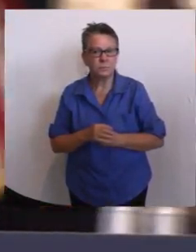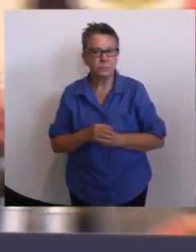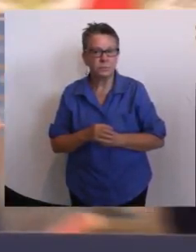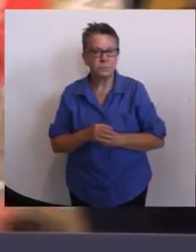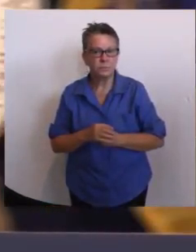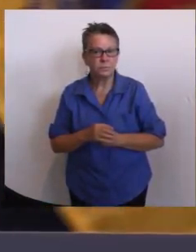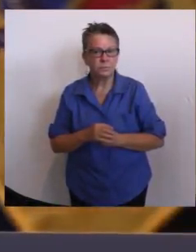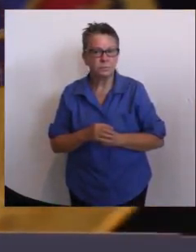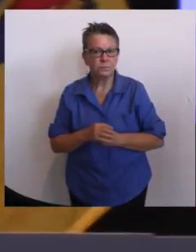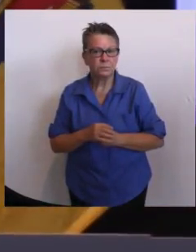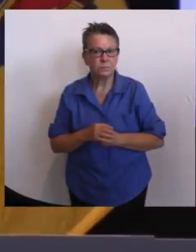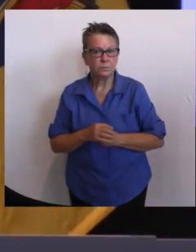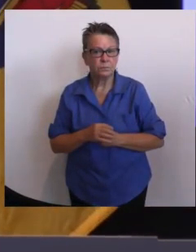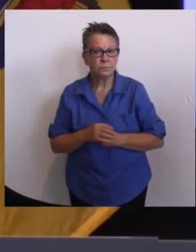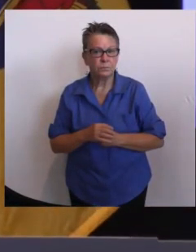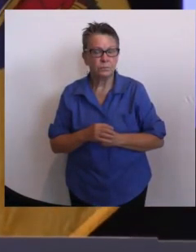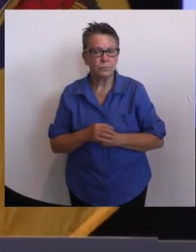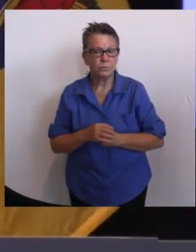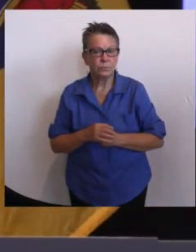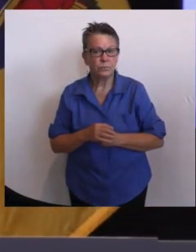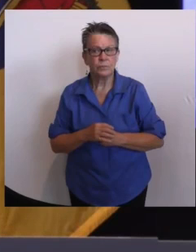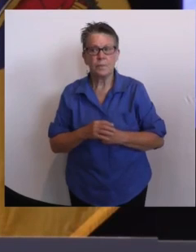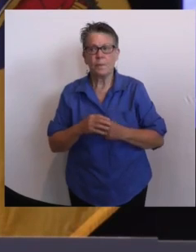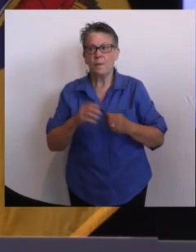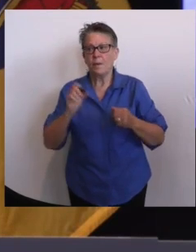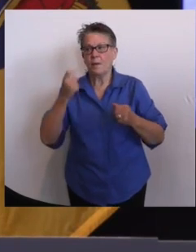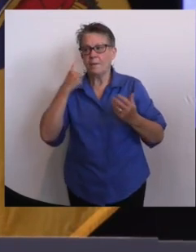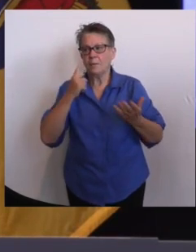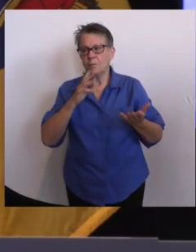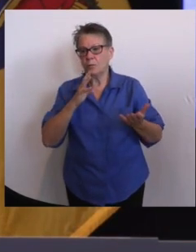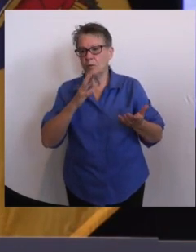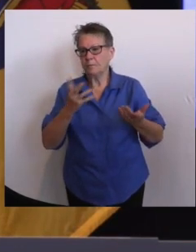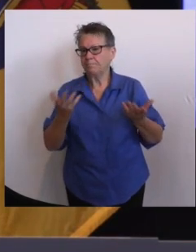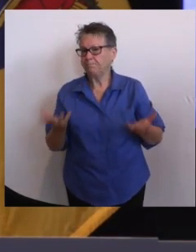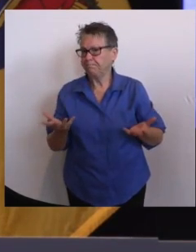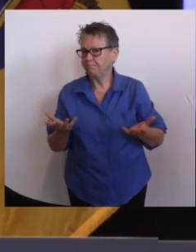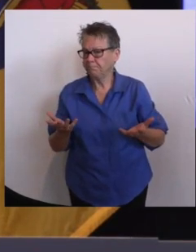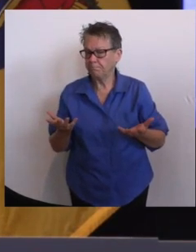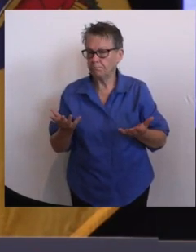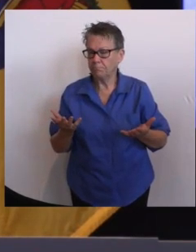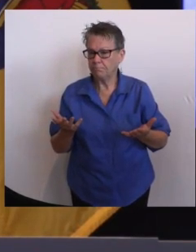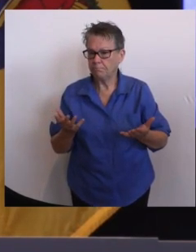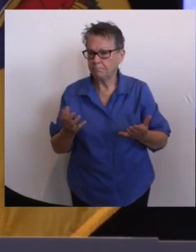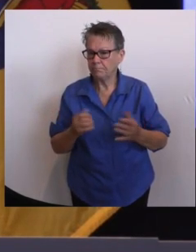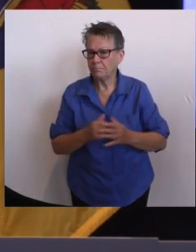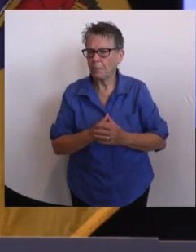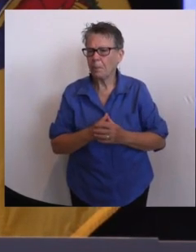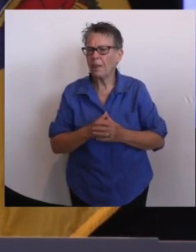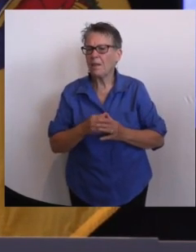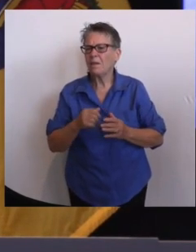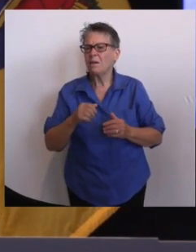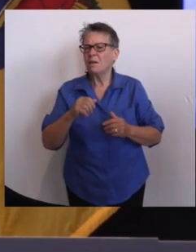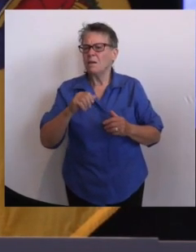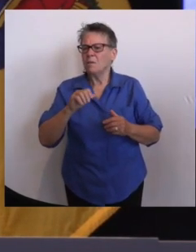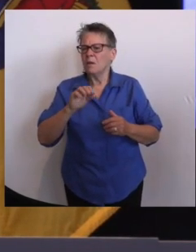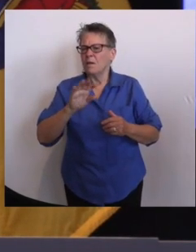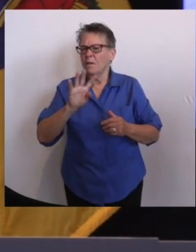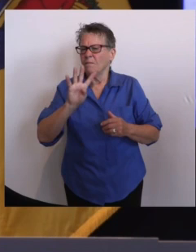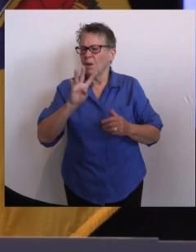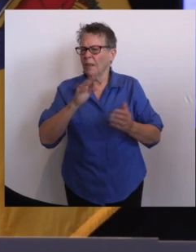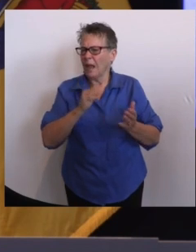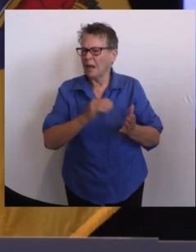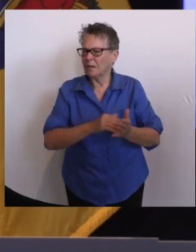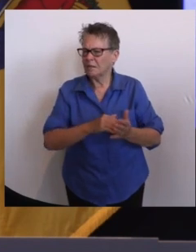A couple of quick things before we turn to Pat. Running four to 5,000 fatalities a year right now,